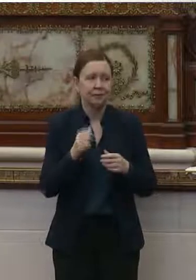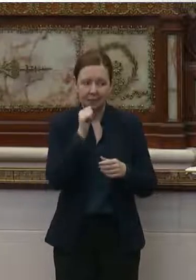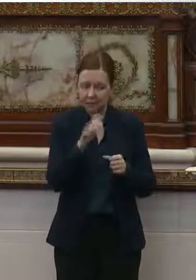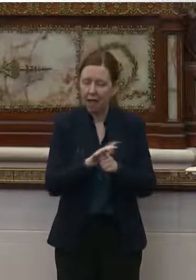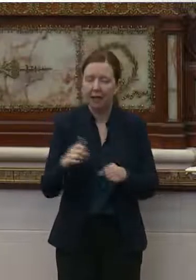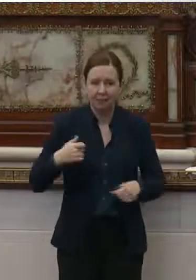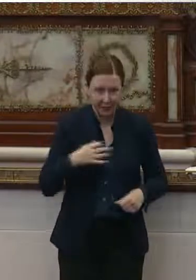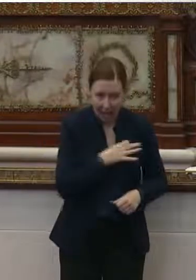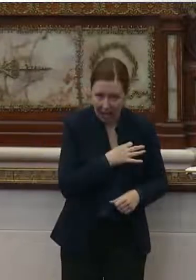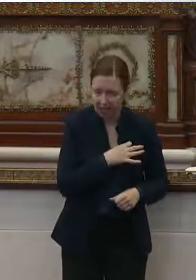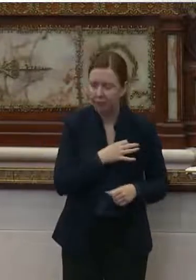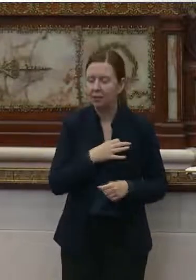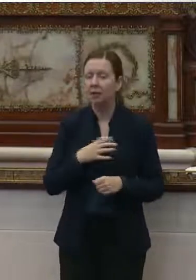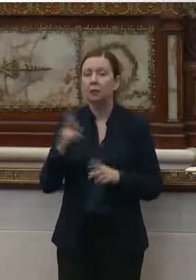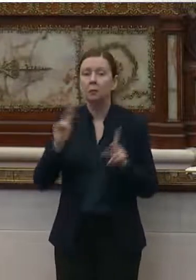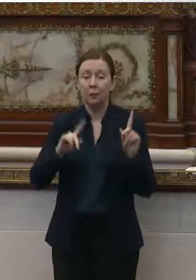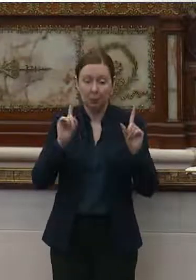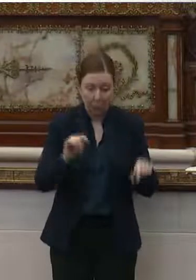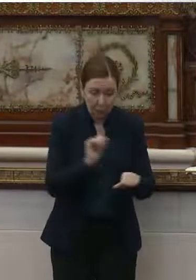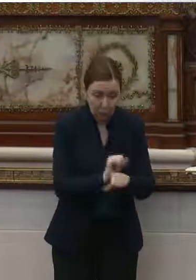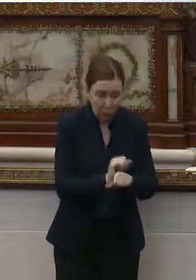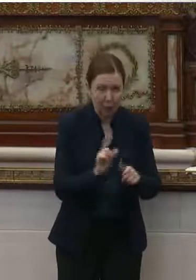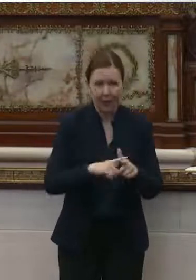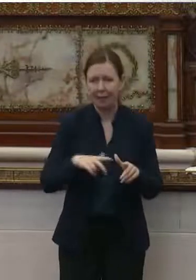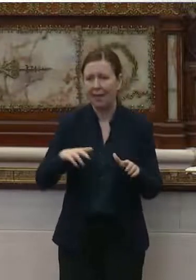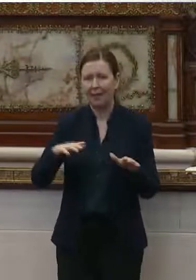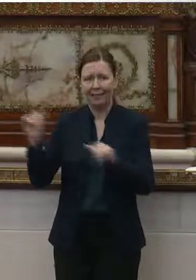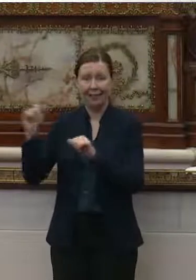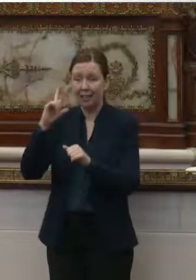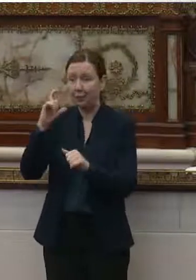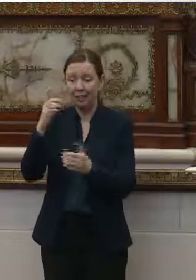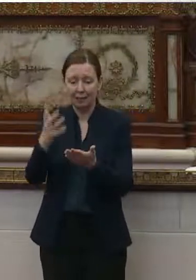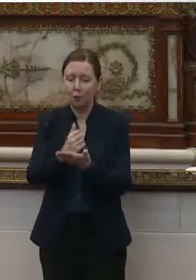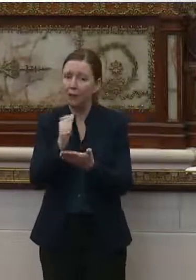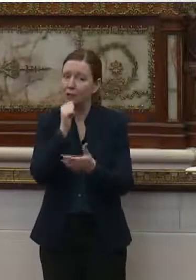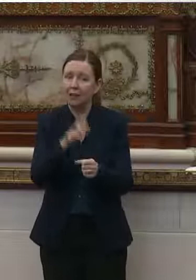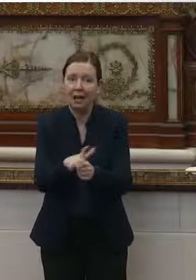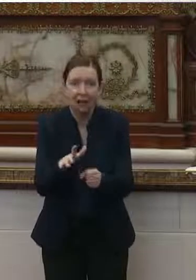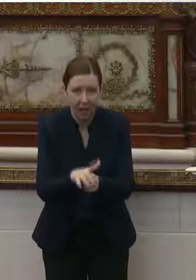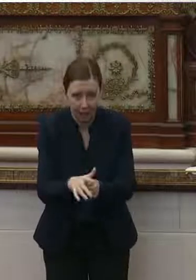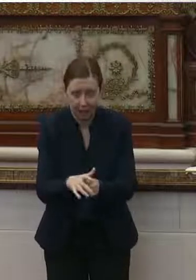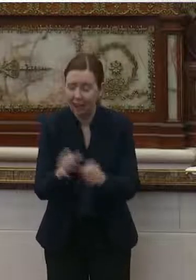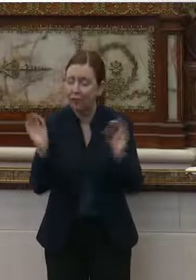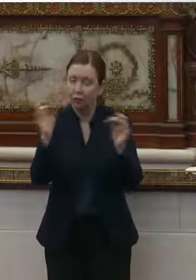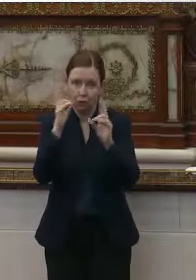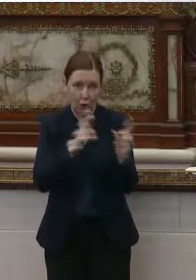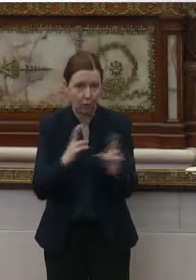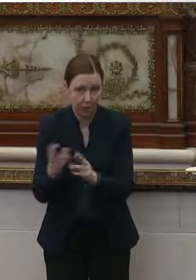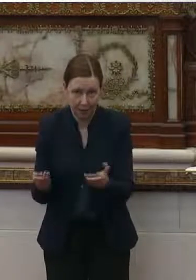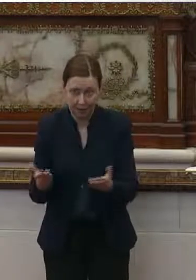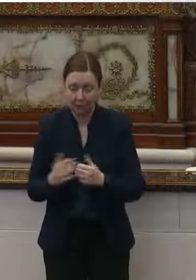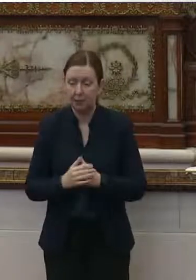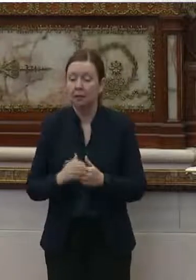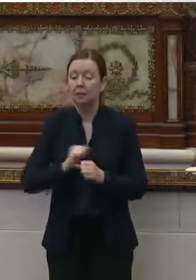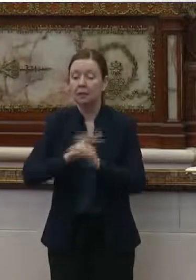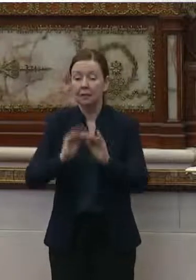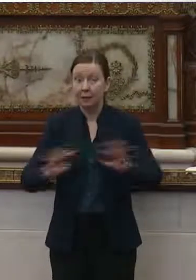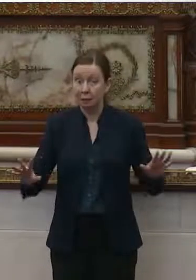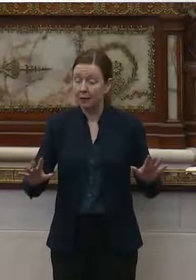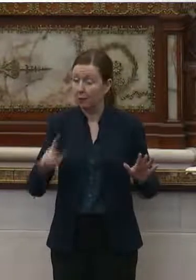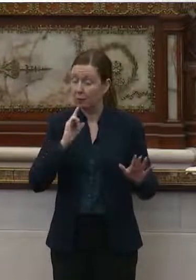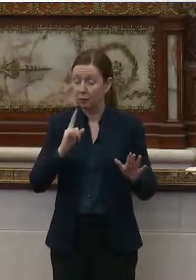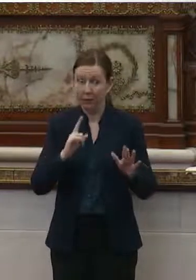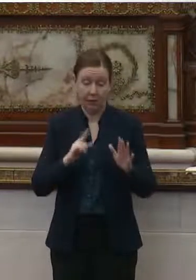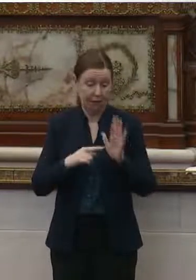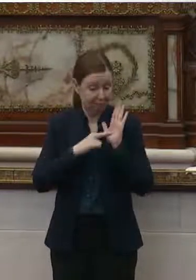work at this job and then leave quickly because of poverty wages and lack of respect. The pandemic threw all of these